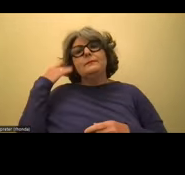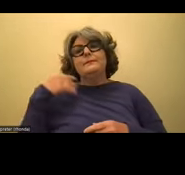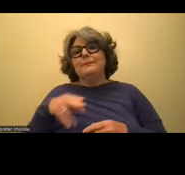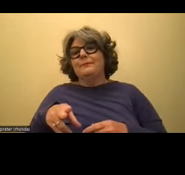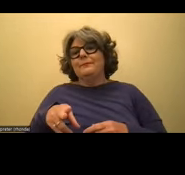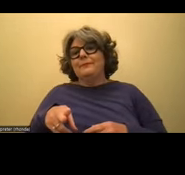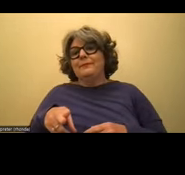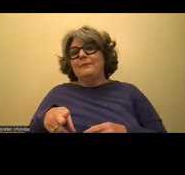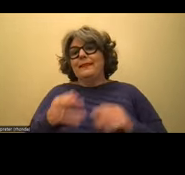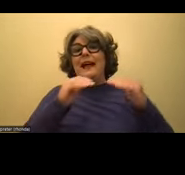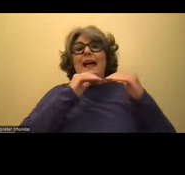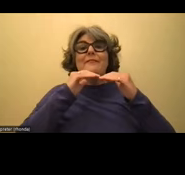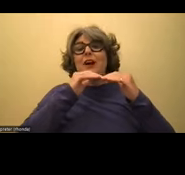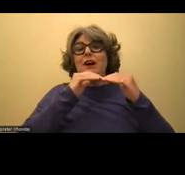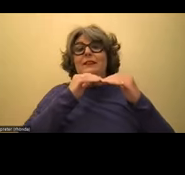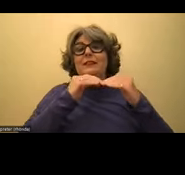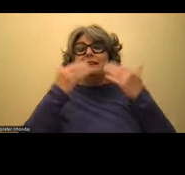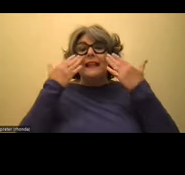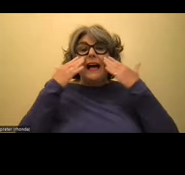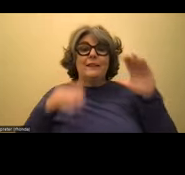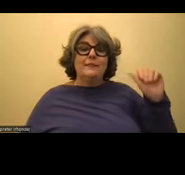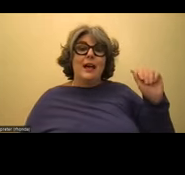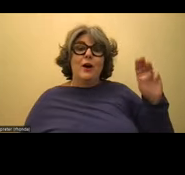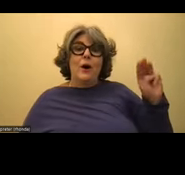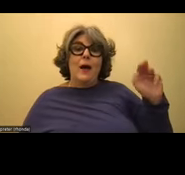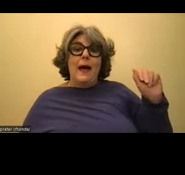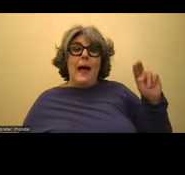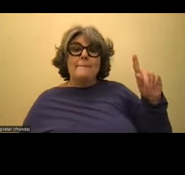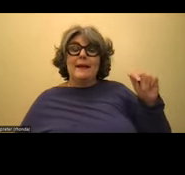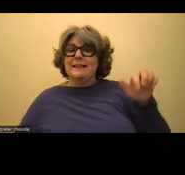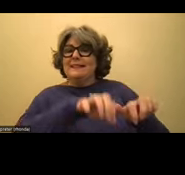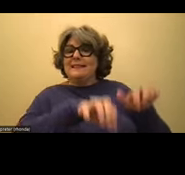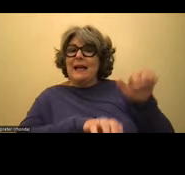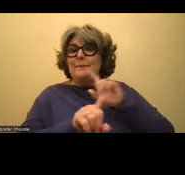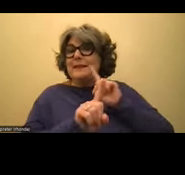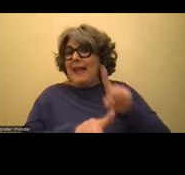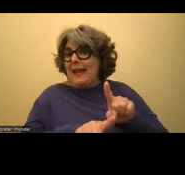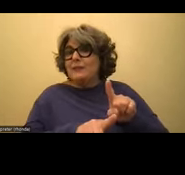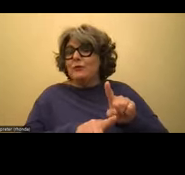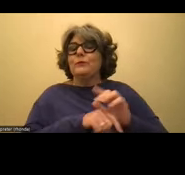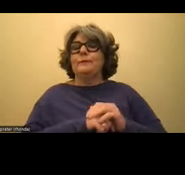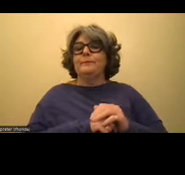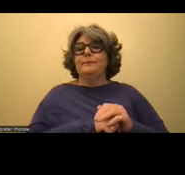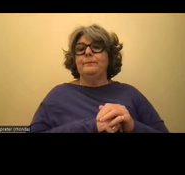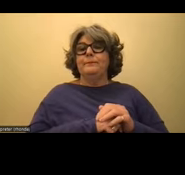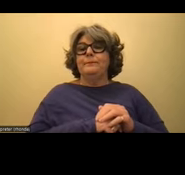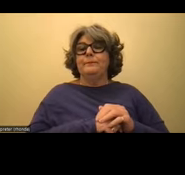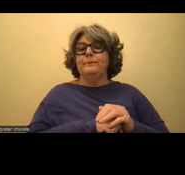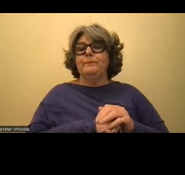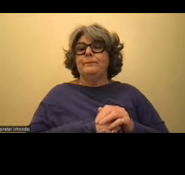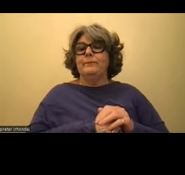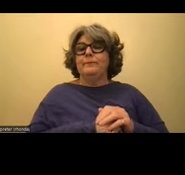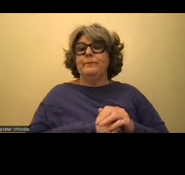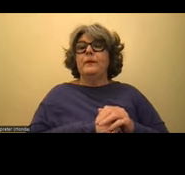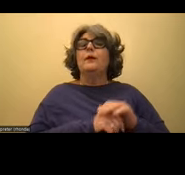So I have colleagues on the call, and I don't know, Amanda, looks like you're typing an answer if you want to answer it, or I can take a stab at it to start it. We have an